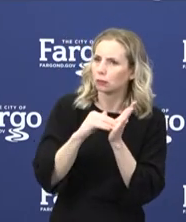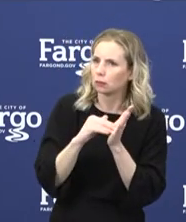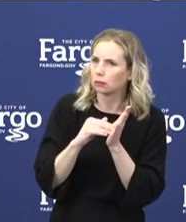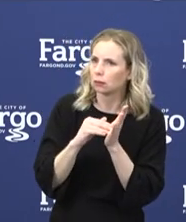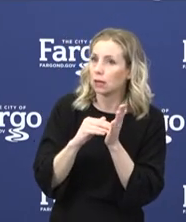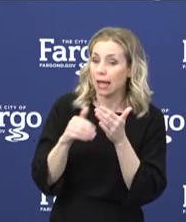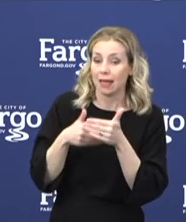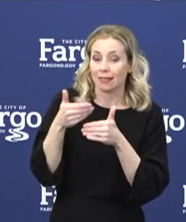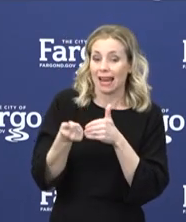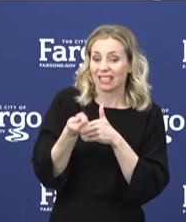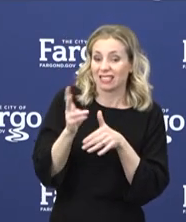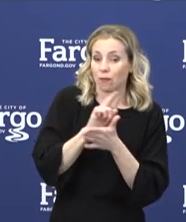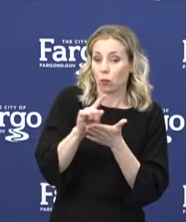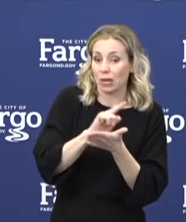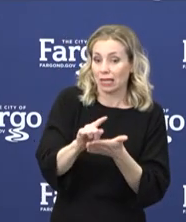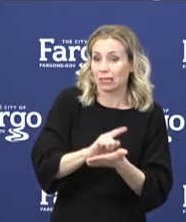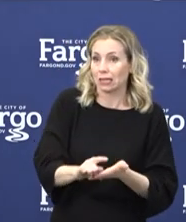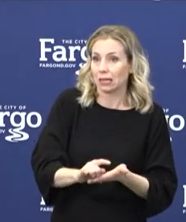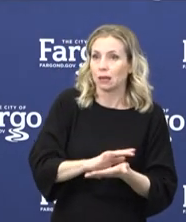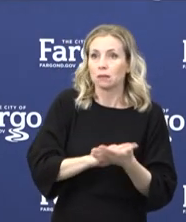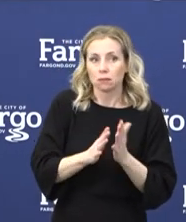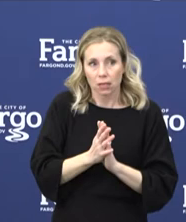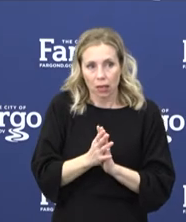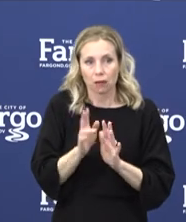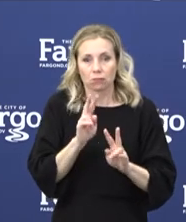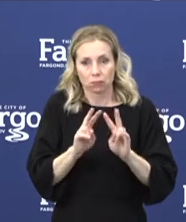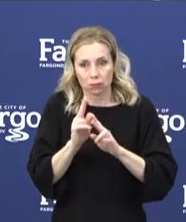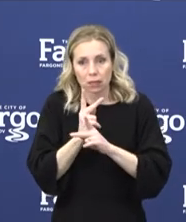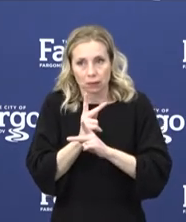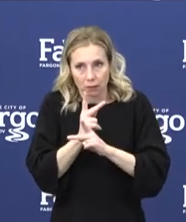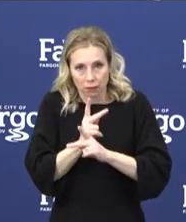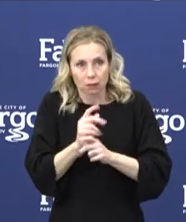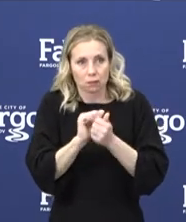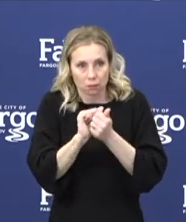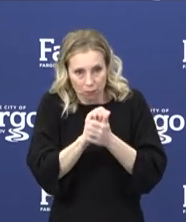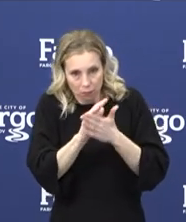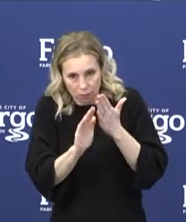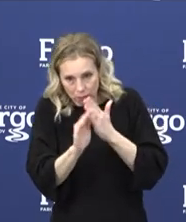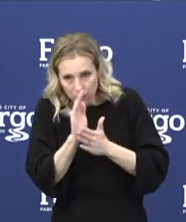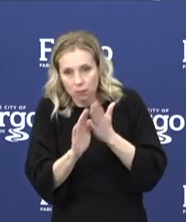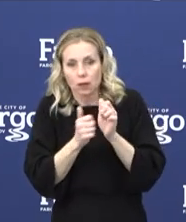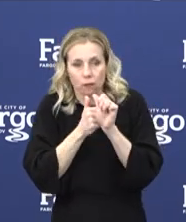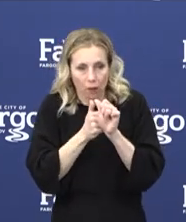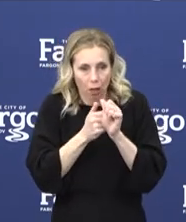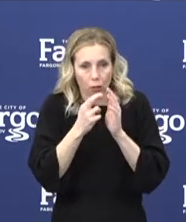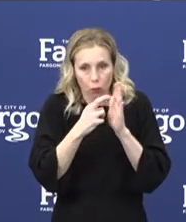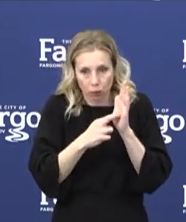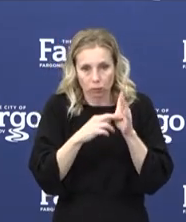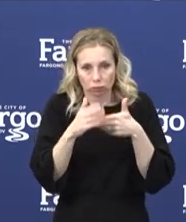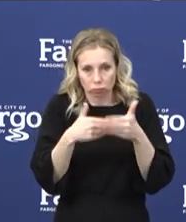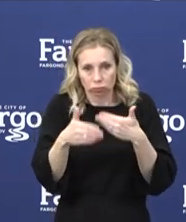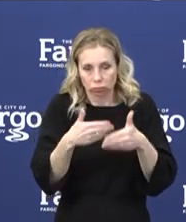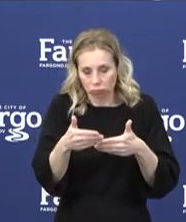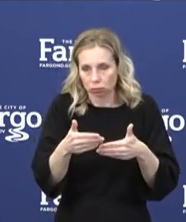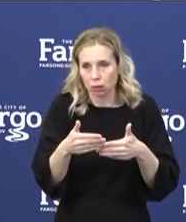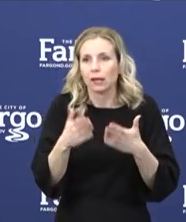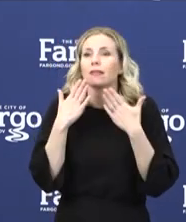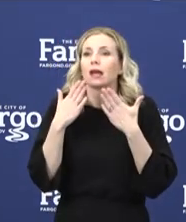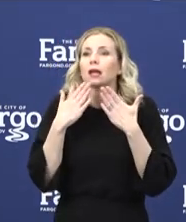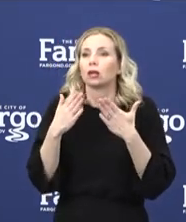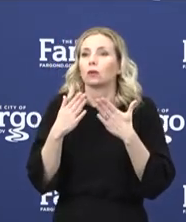weeks, please do be as vigilant and diligent as you can of following the guidelines. Thank you and stay safe.